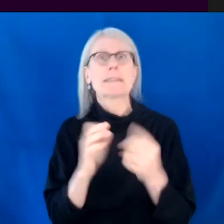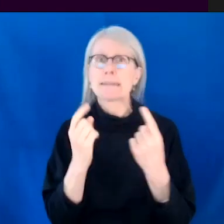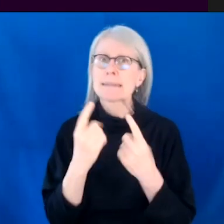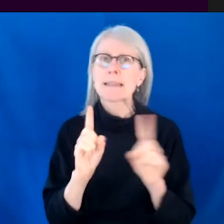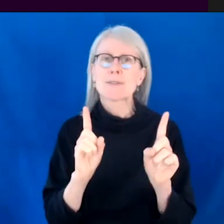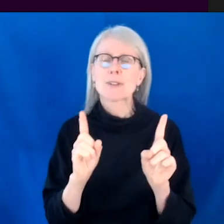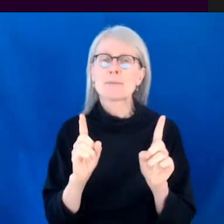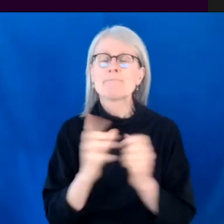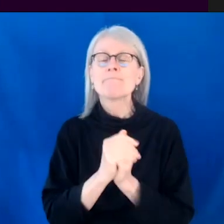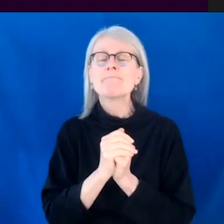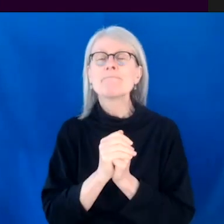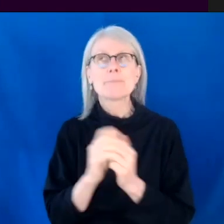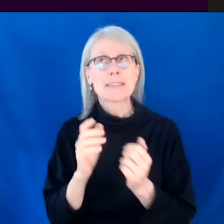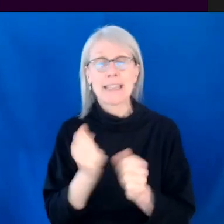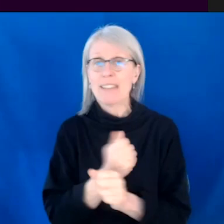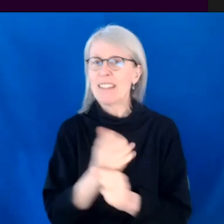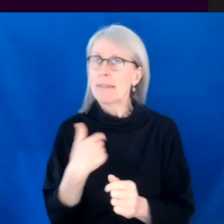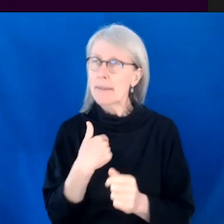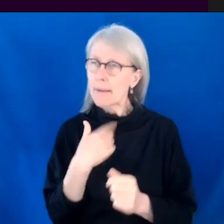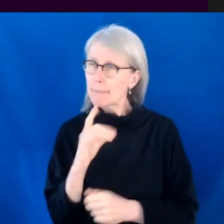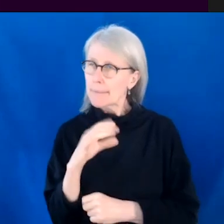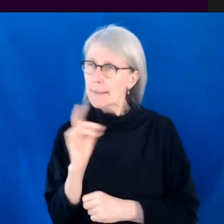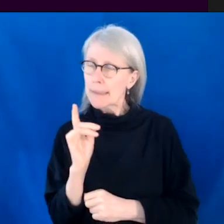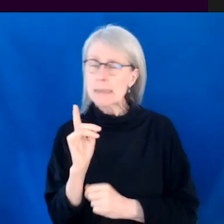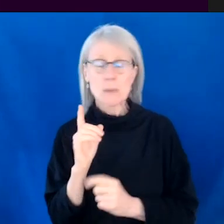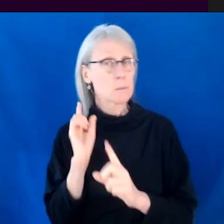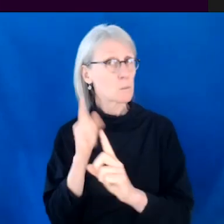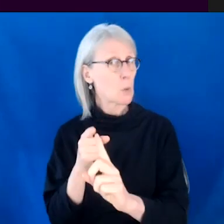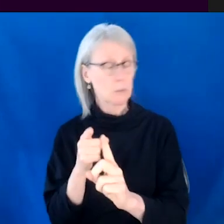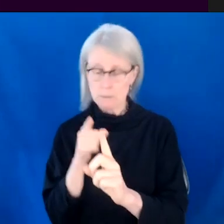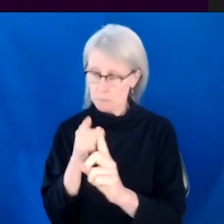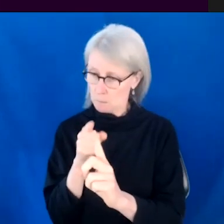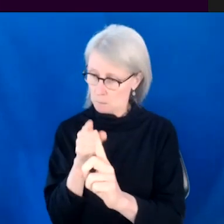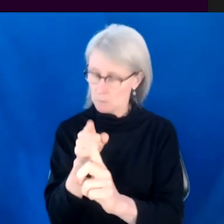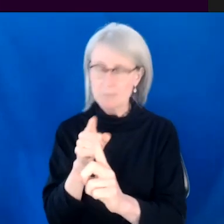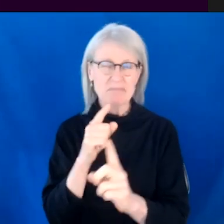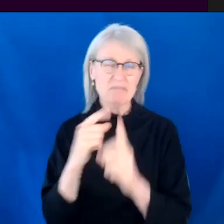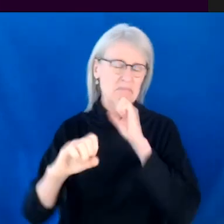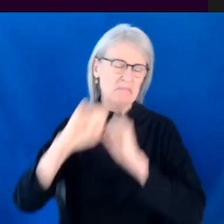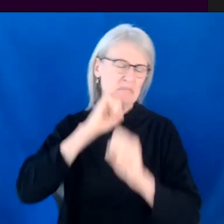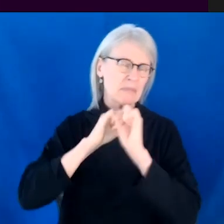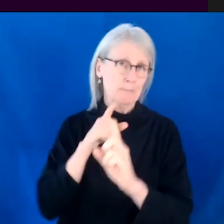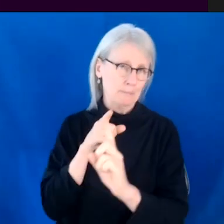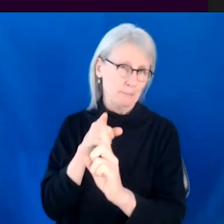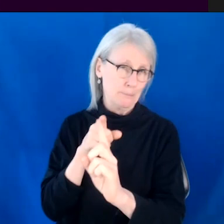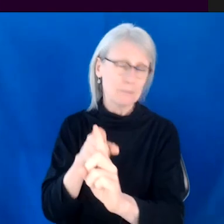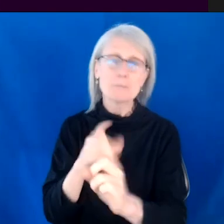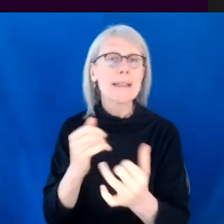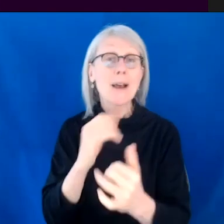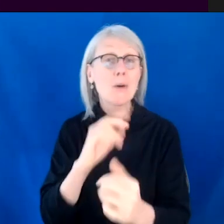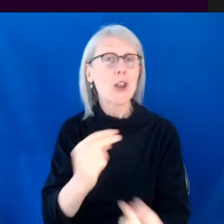so it felt like everything I did or everything I went through was to that goal. Whereas now looking back, I have a much different